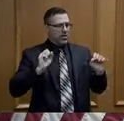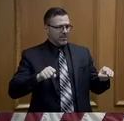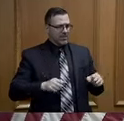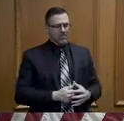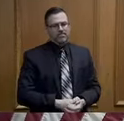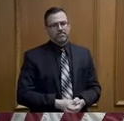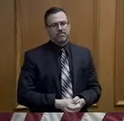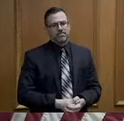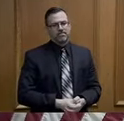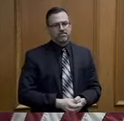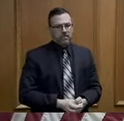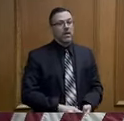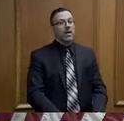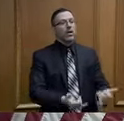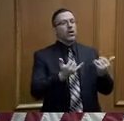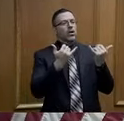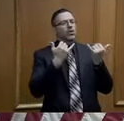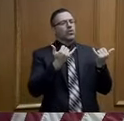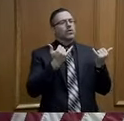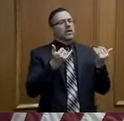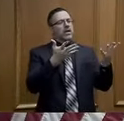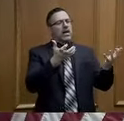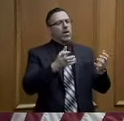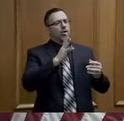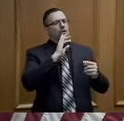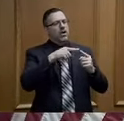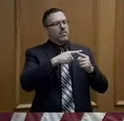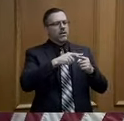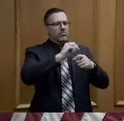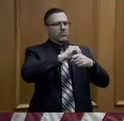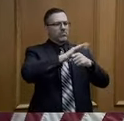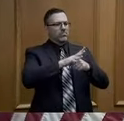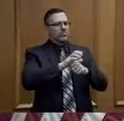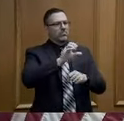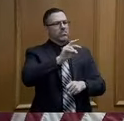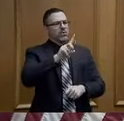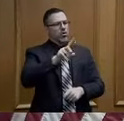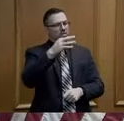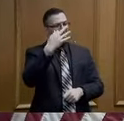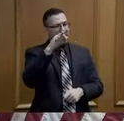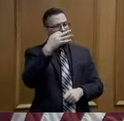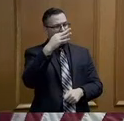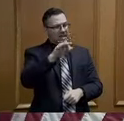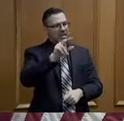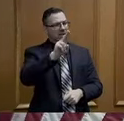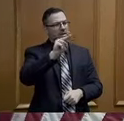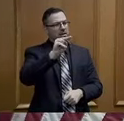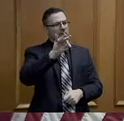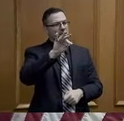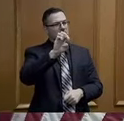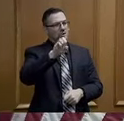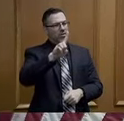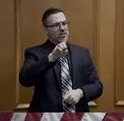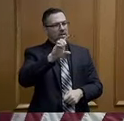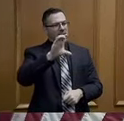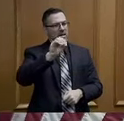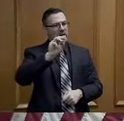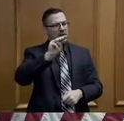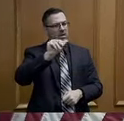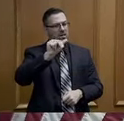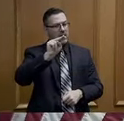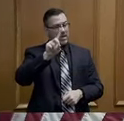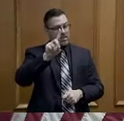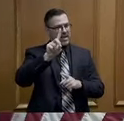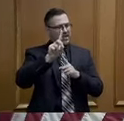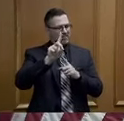focus today is going to be the establishment of what I'm calling the COVID-19 Unified Command. I want to provide an update